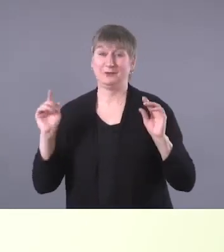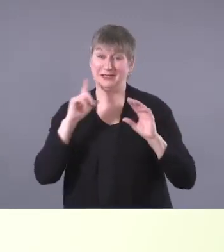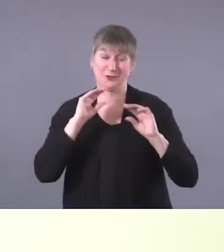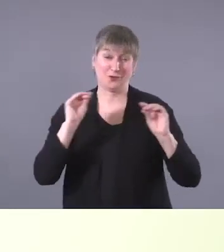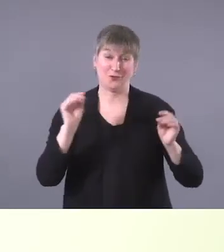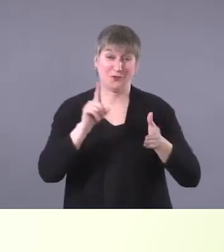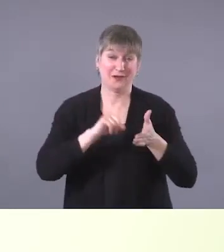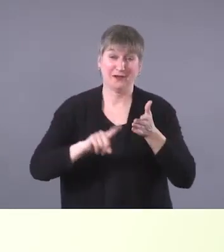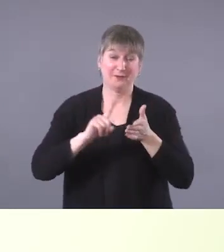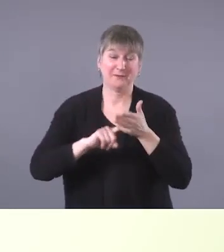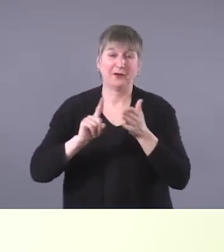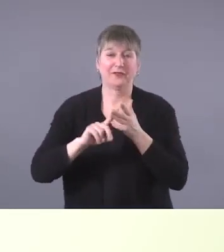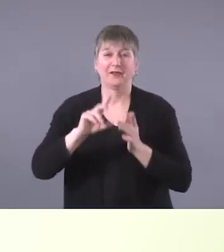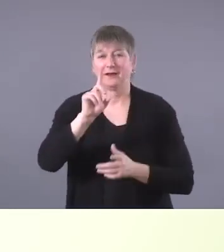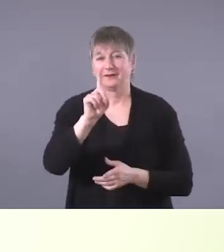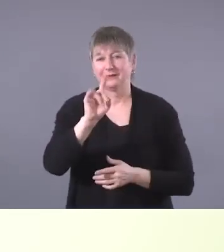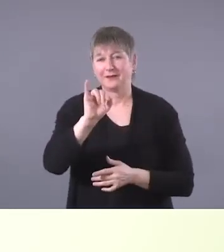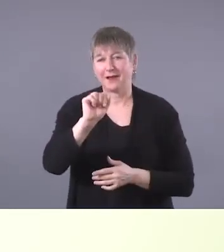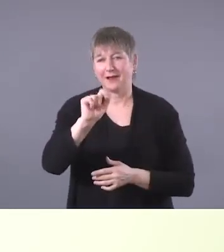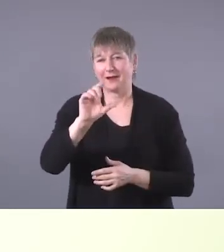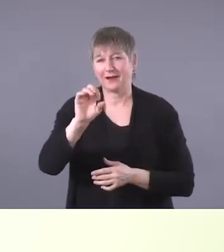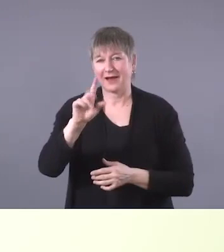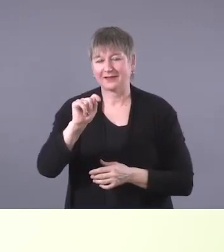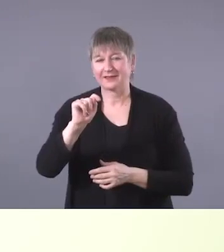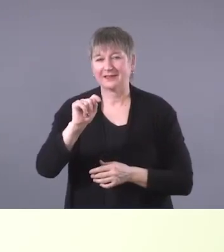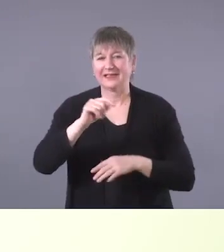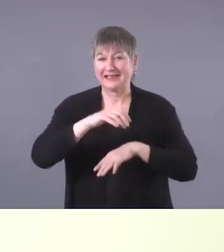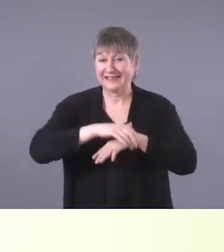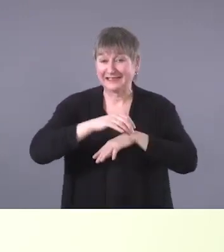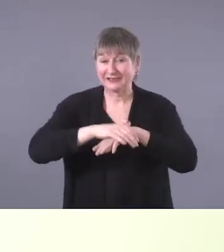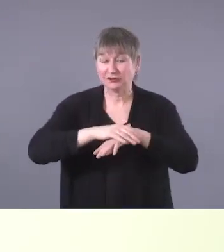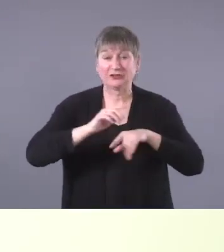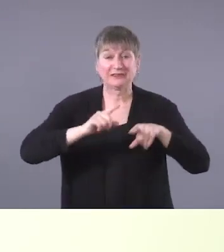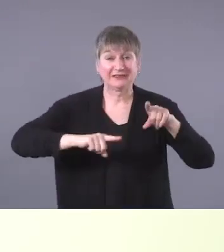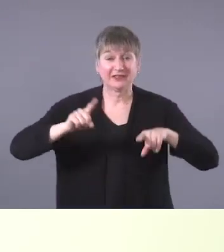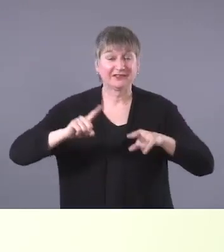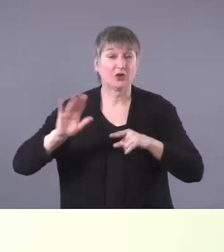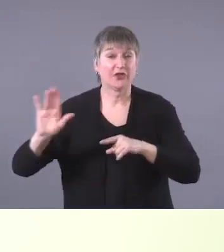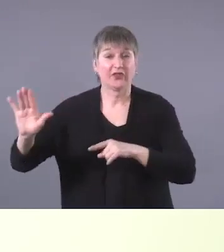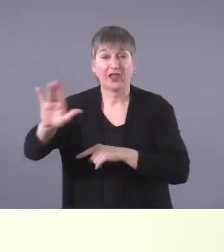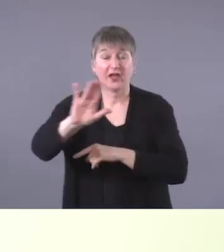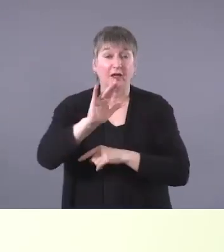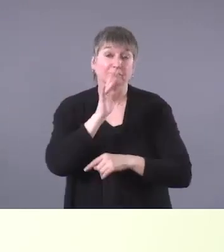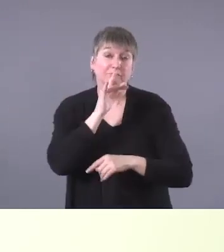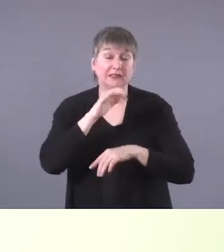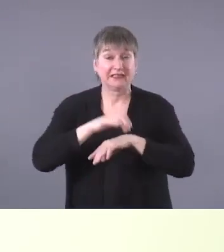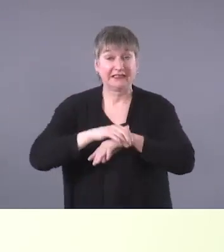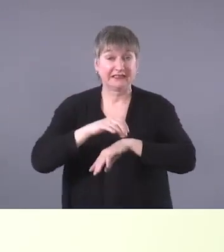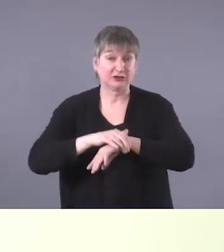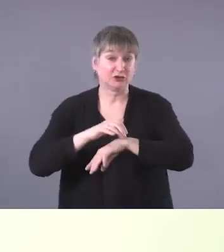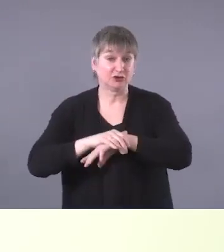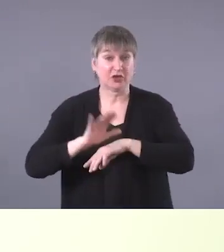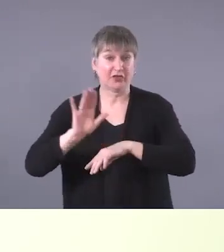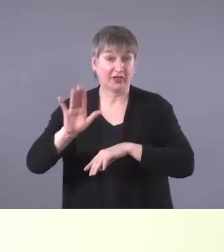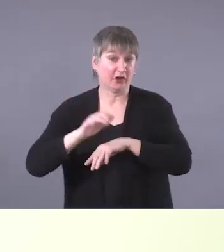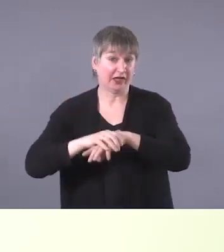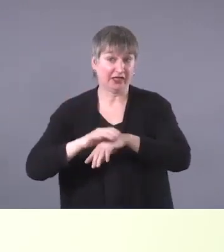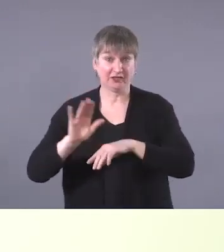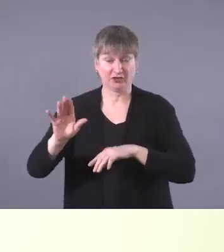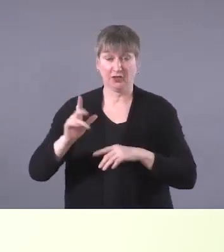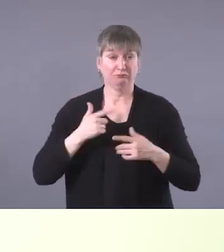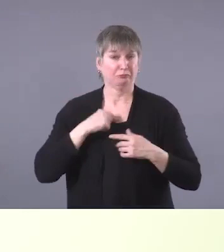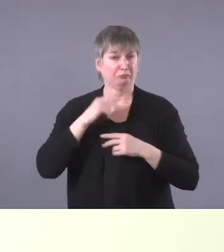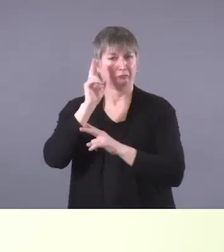dialectal variations of English in individual First Nations communities. So as speech pathologists, we really need to take the time to observe the